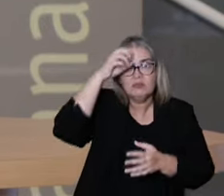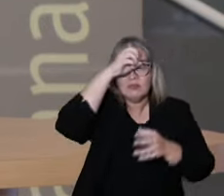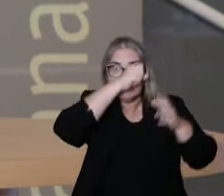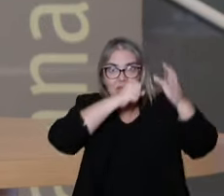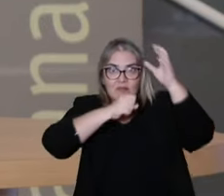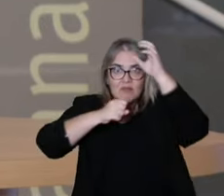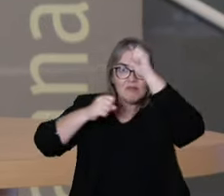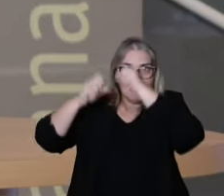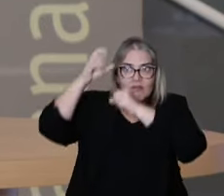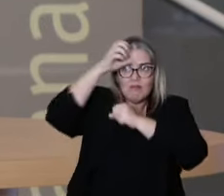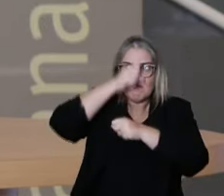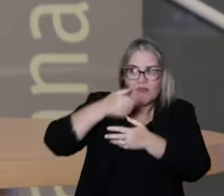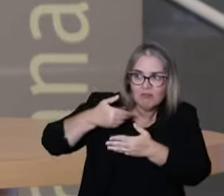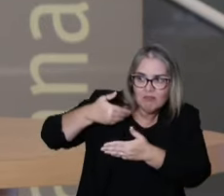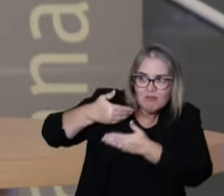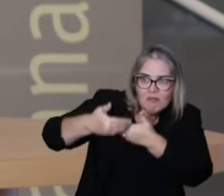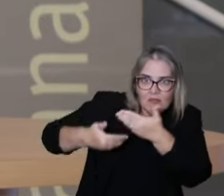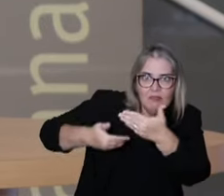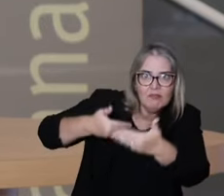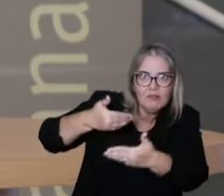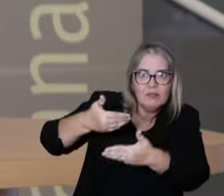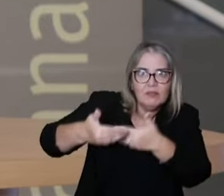other things, but we continue.